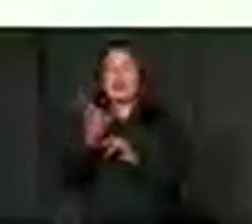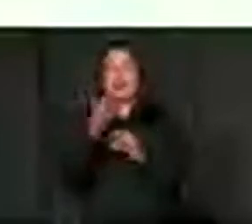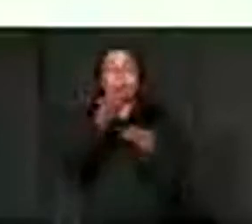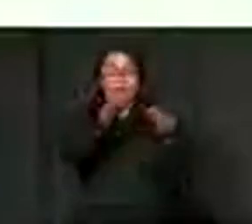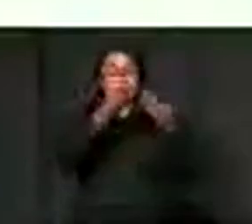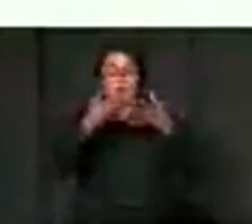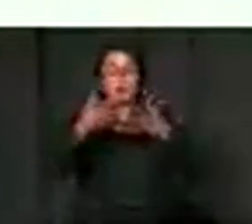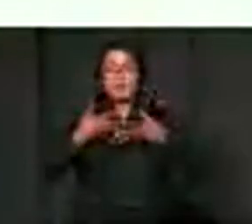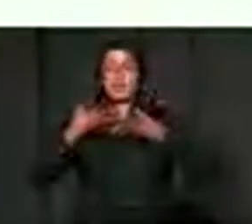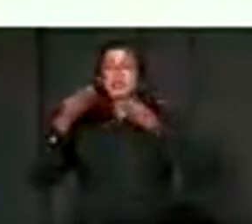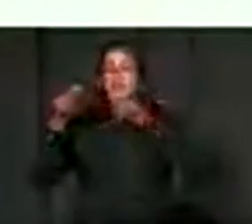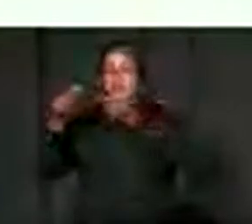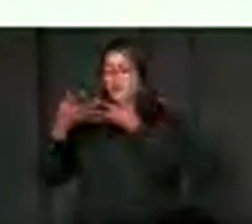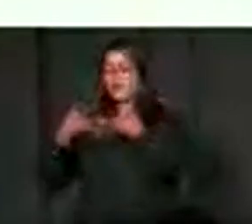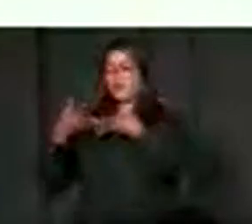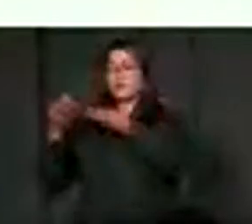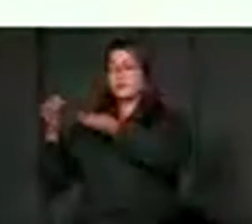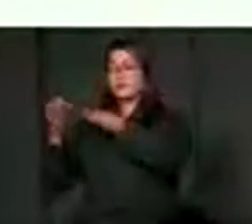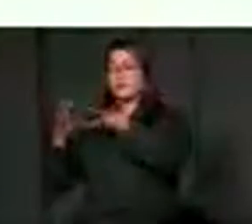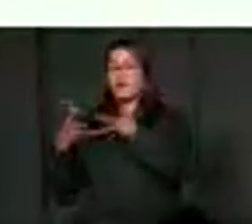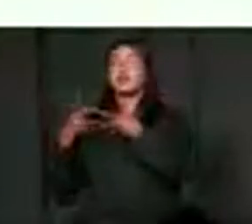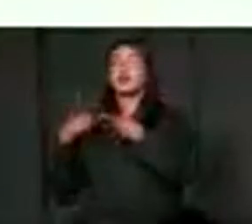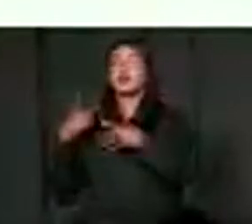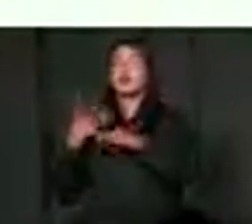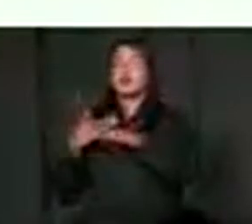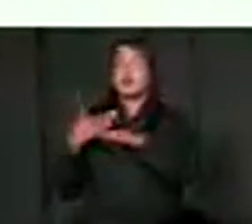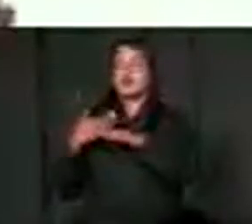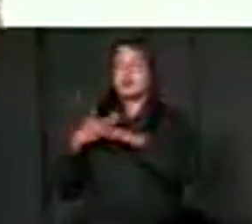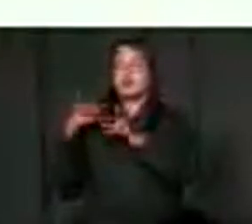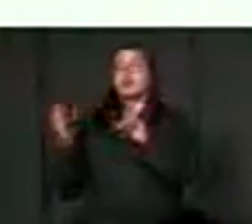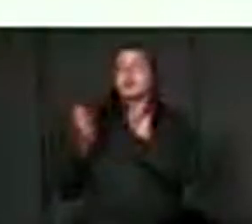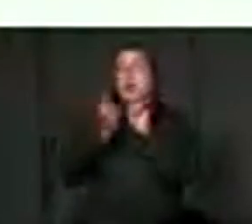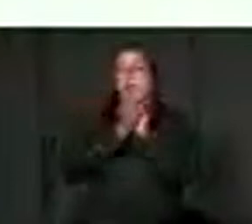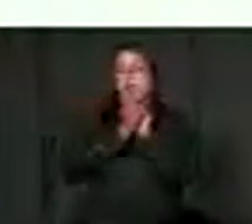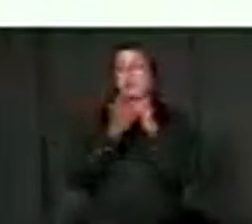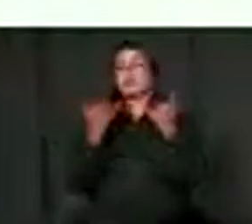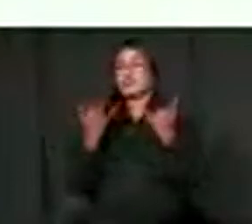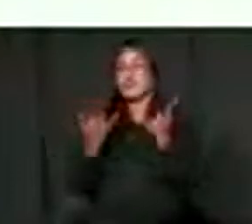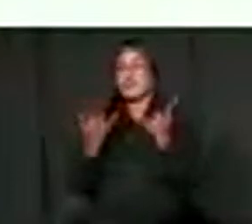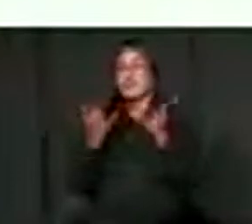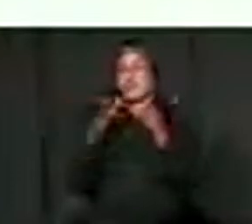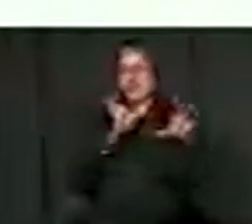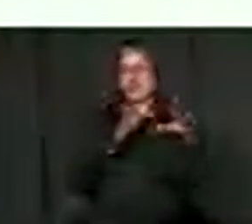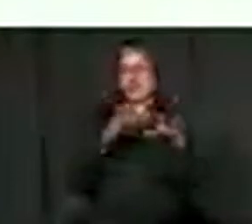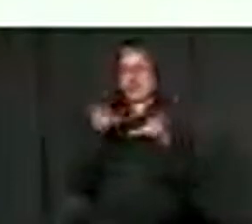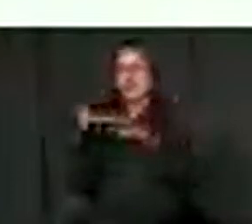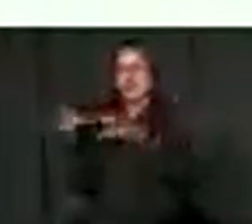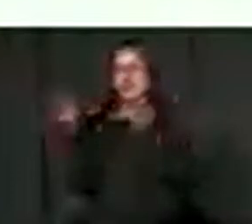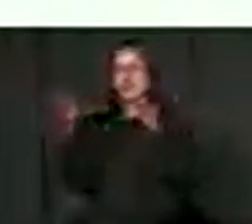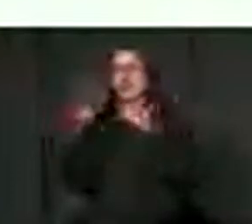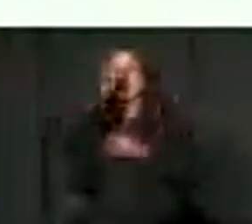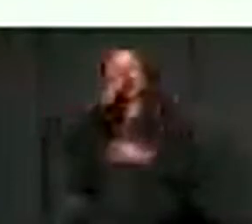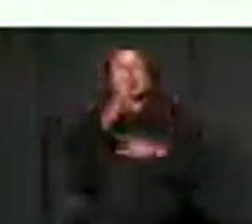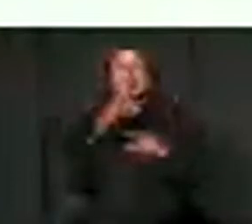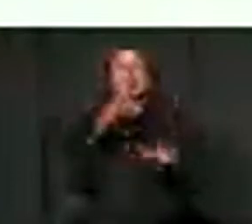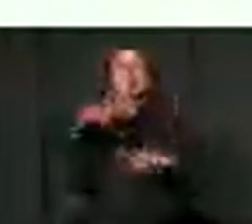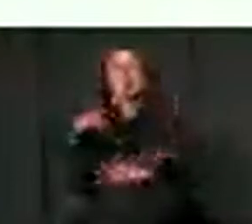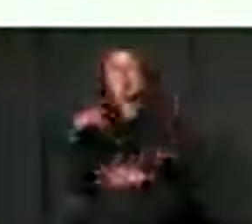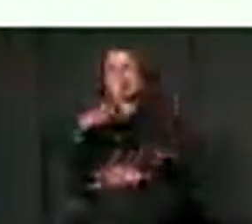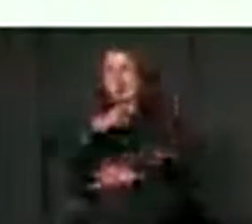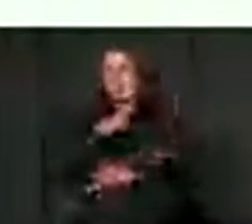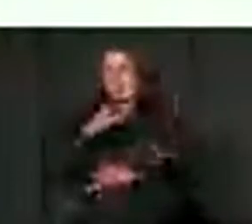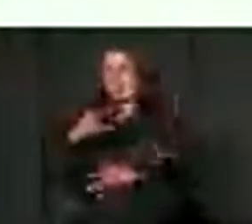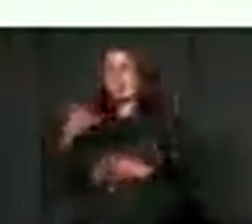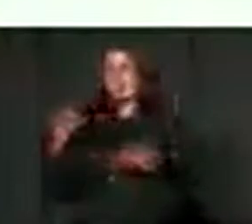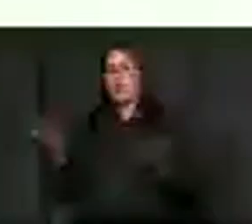us to amplify, but also to work on. So indeed, as you correctly said, Dr. Mahaulio, we